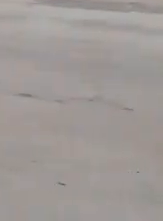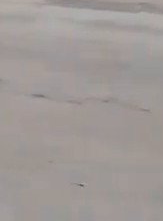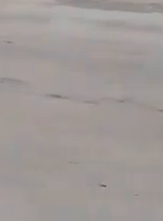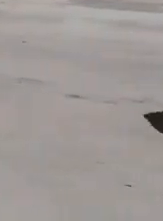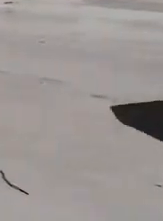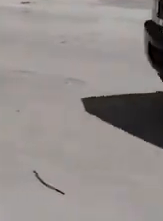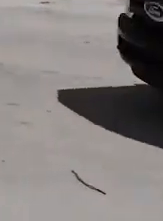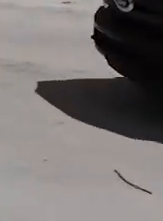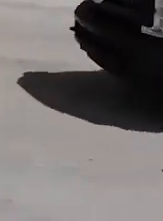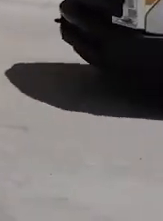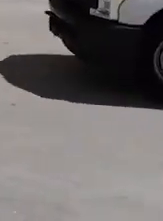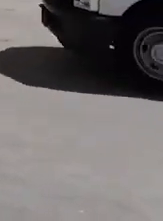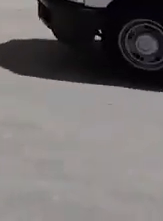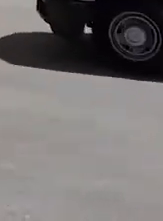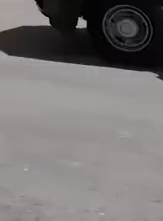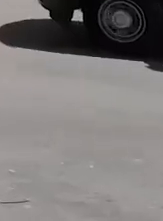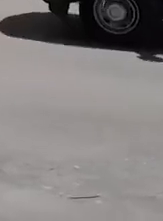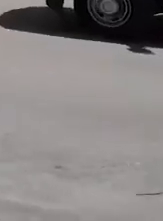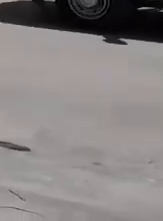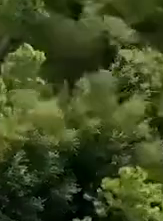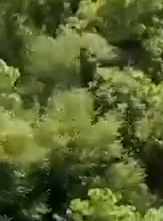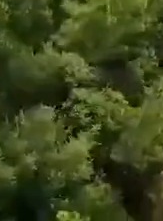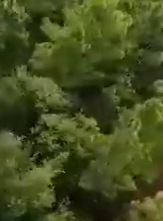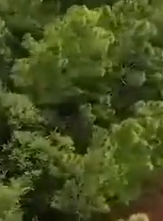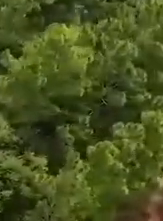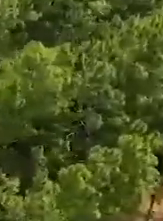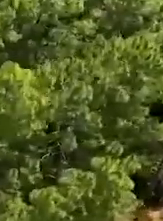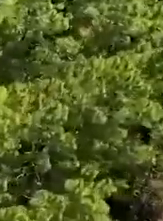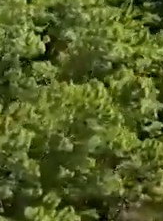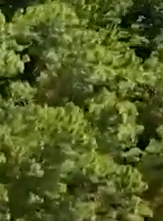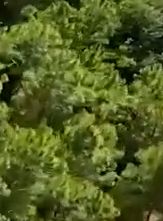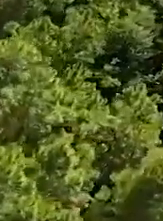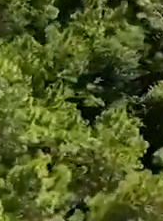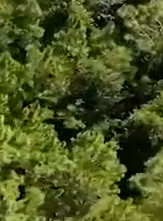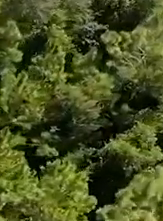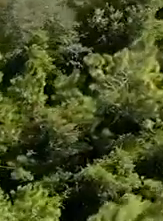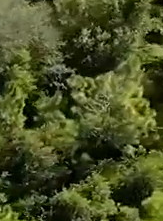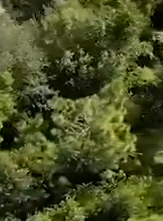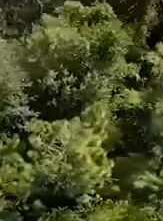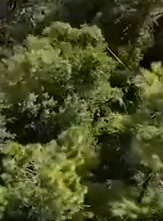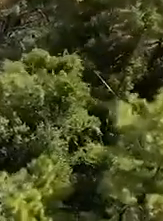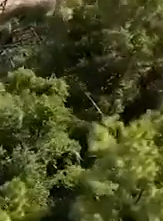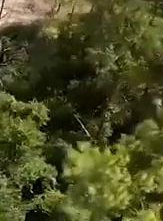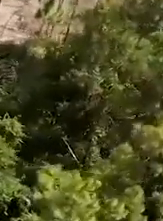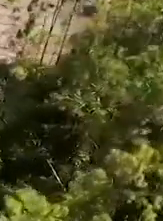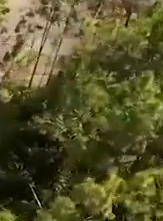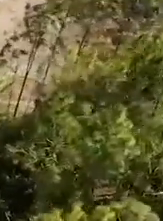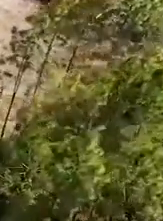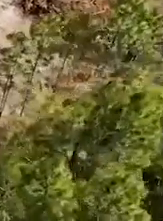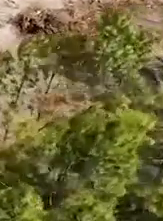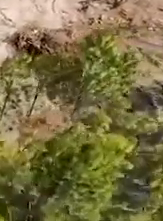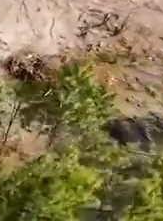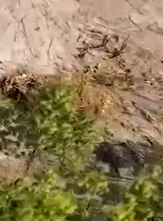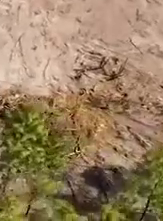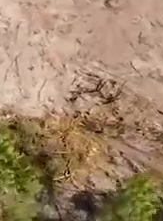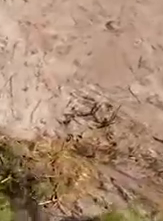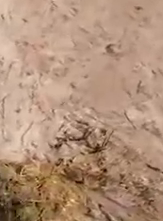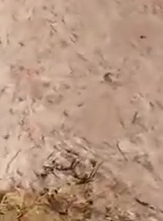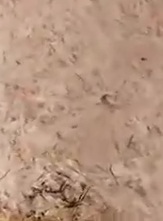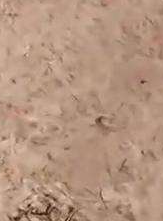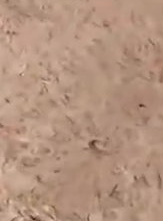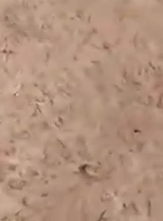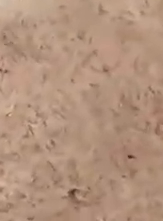beautiful and bring pride to the residents. We have nine different divisions in public works. We like to say,